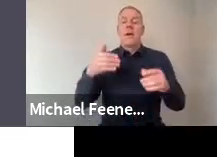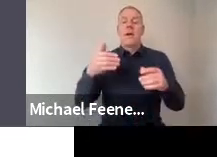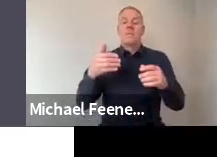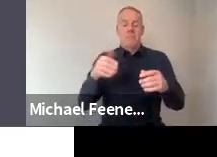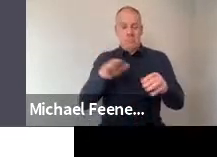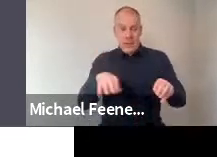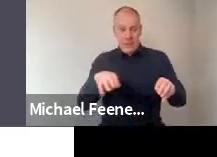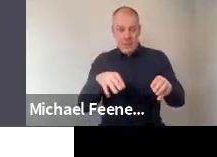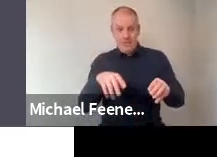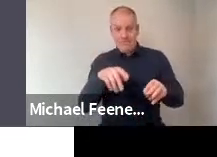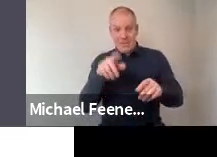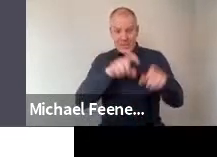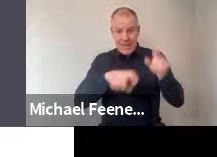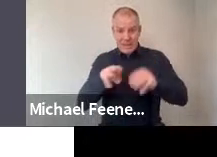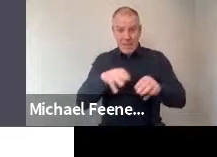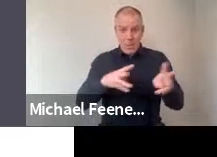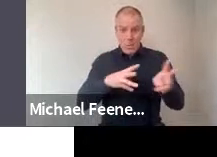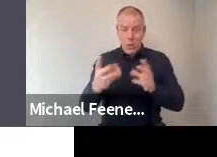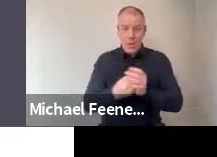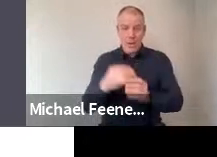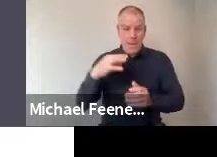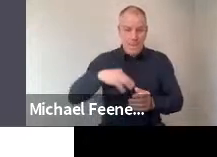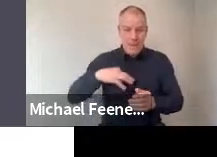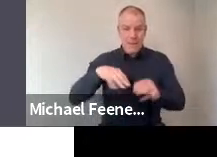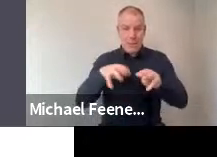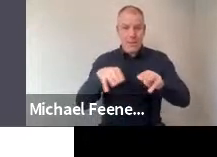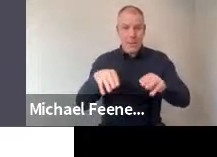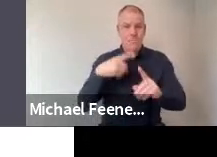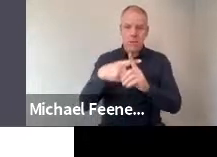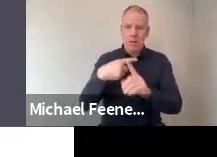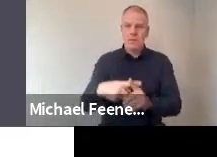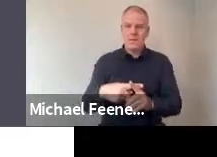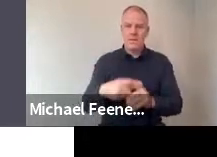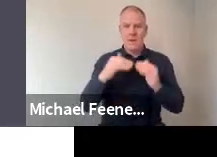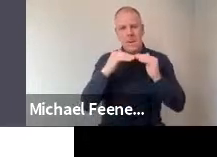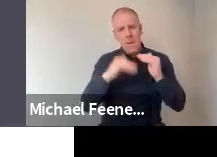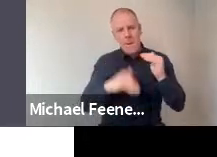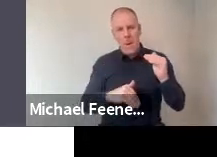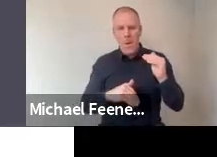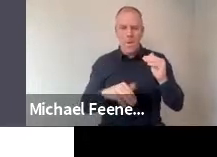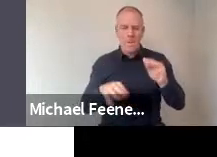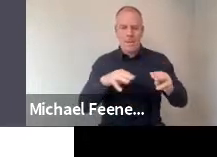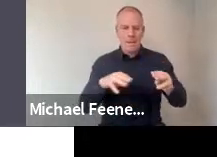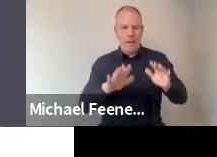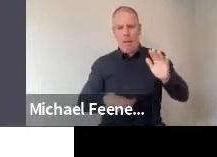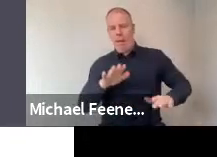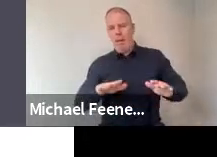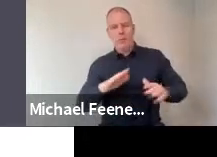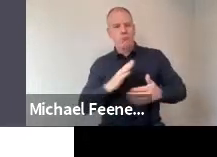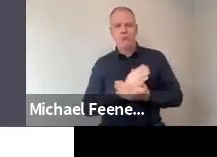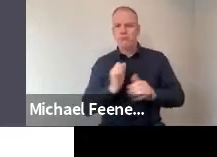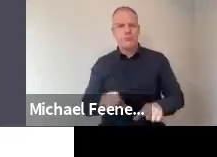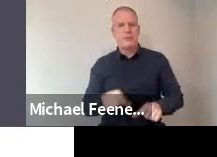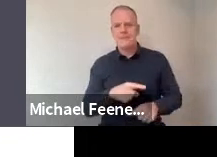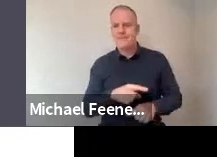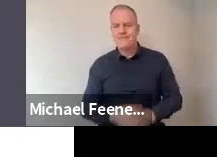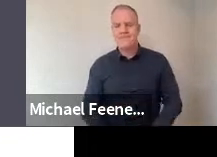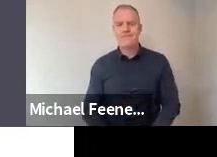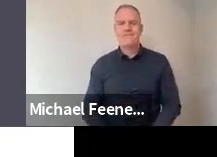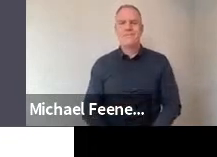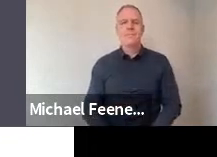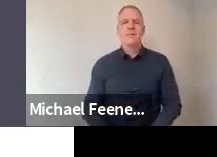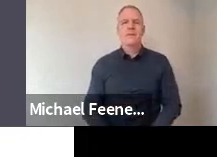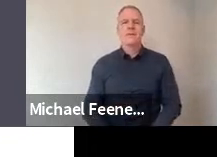public, this again got very positive responses with pretty low levels of disagreement. on the statement